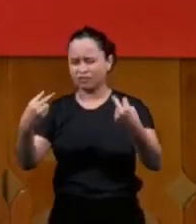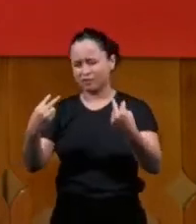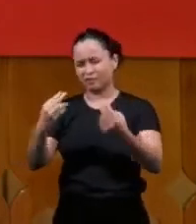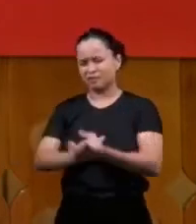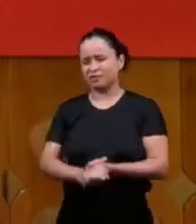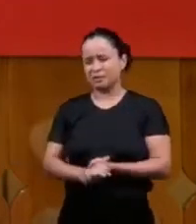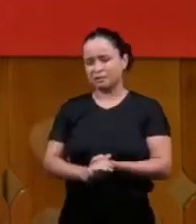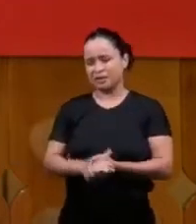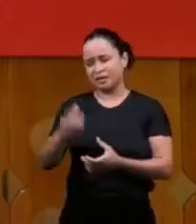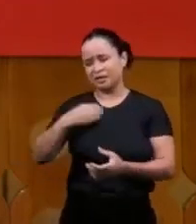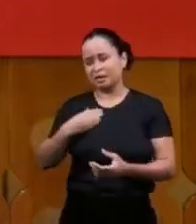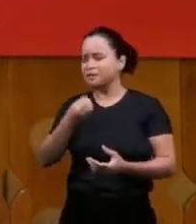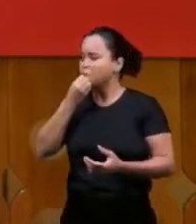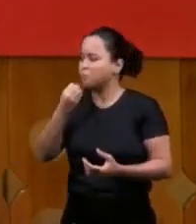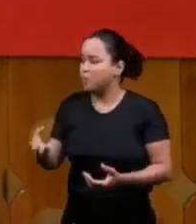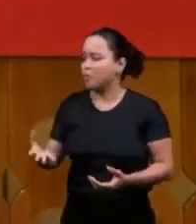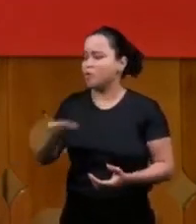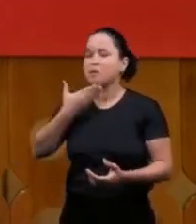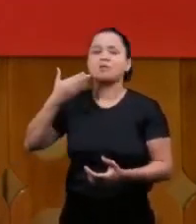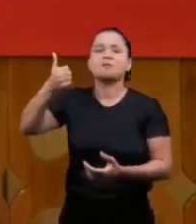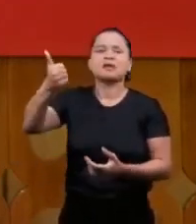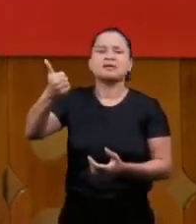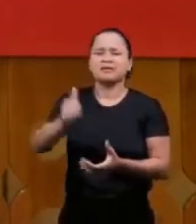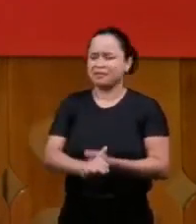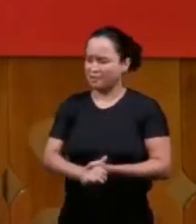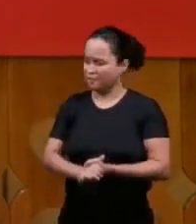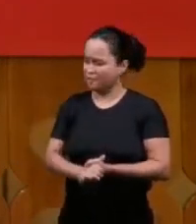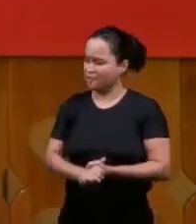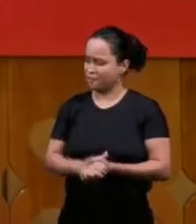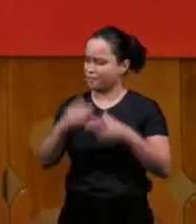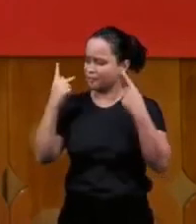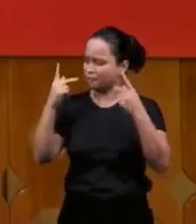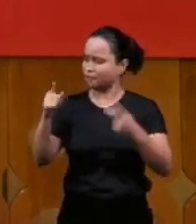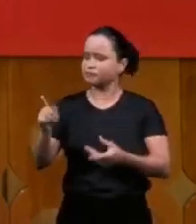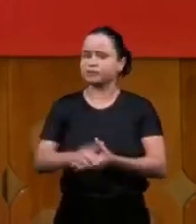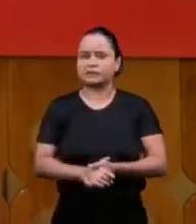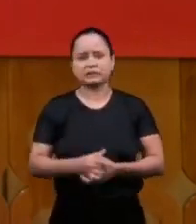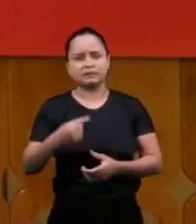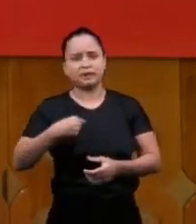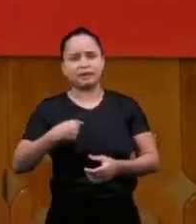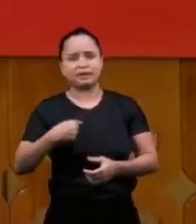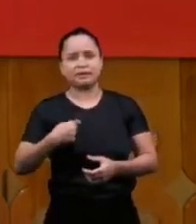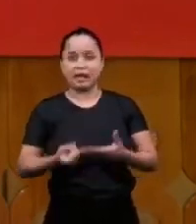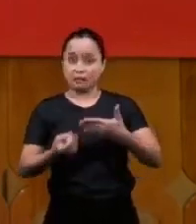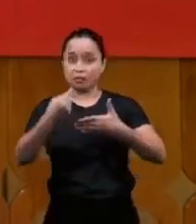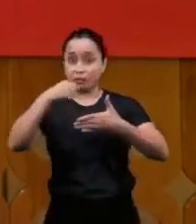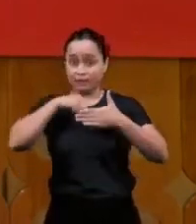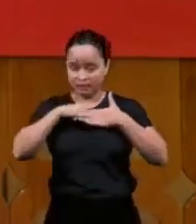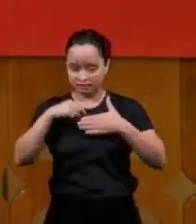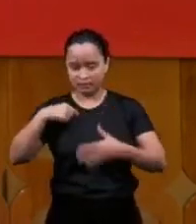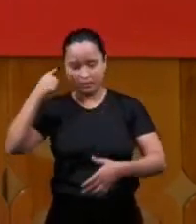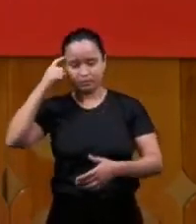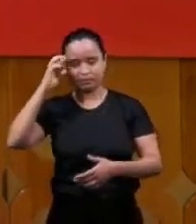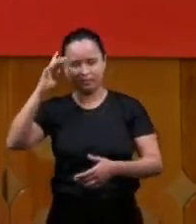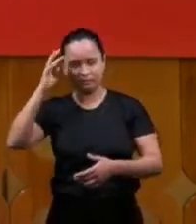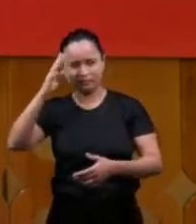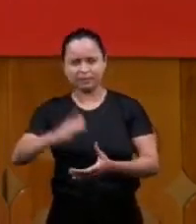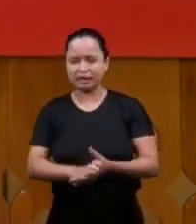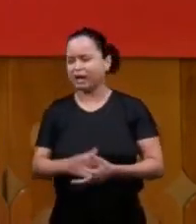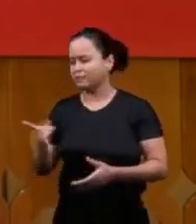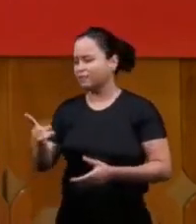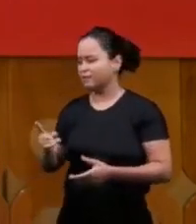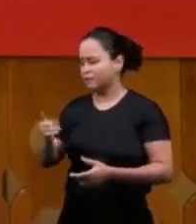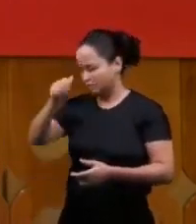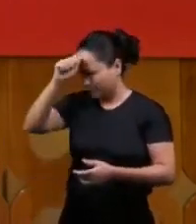but I was certain to be a little prideful praise God what a great message